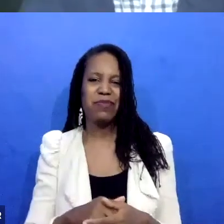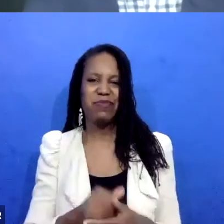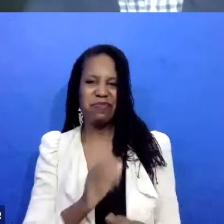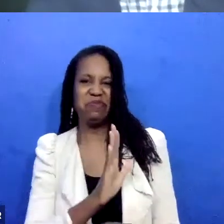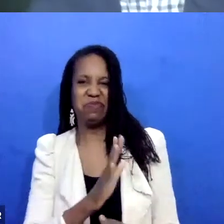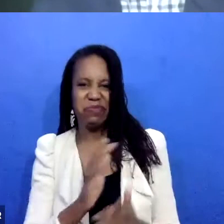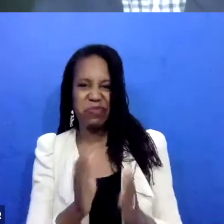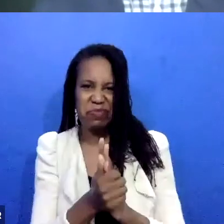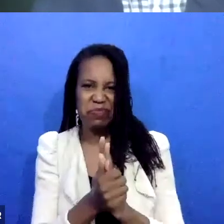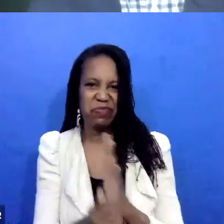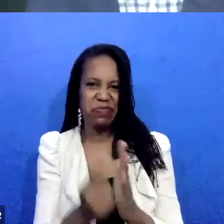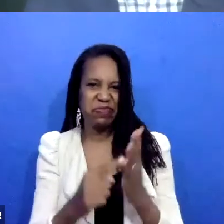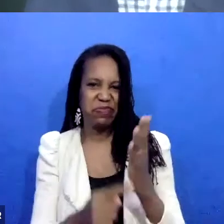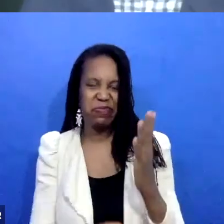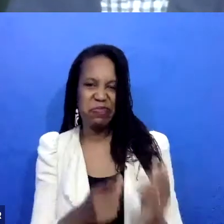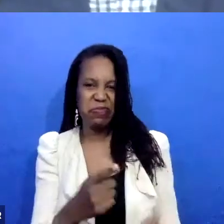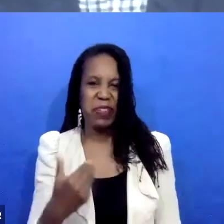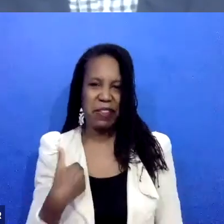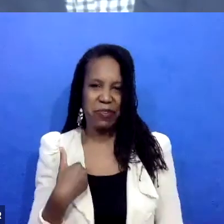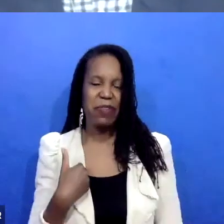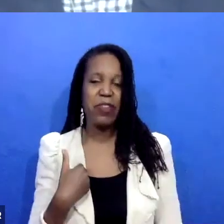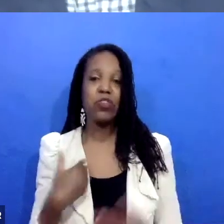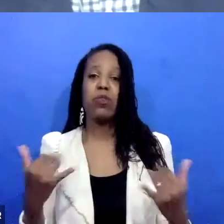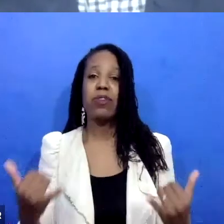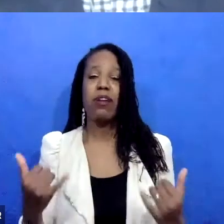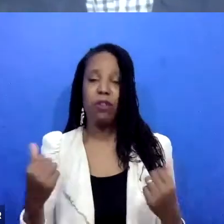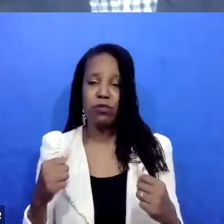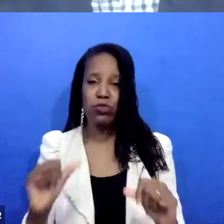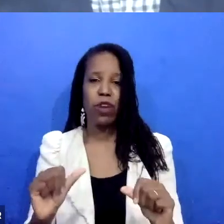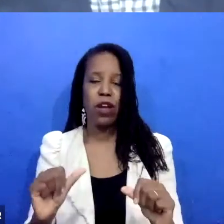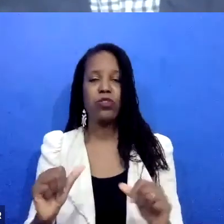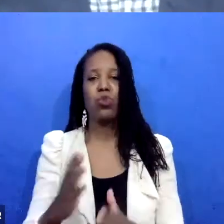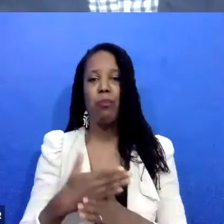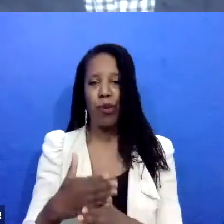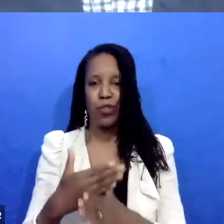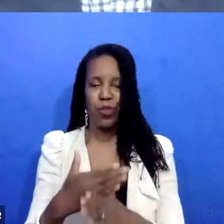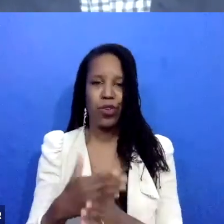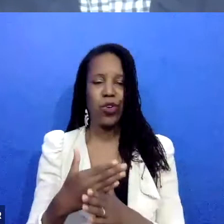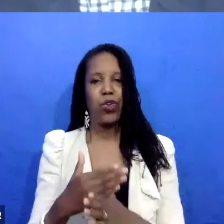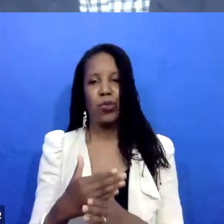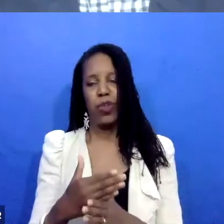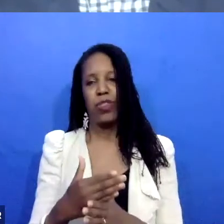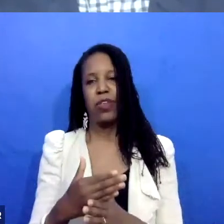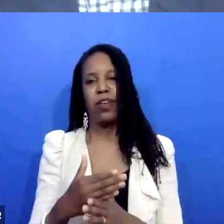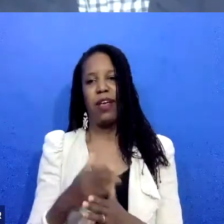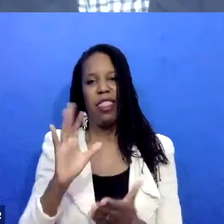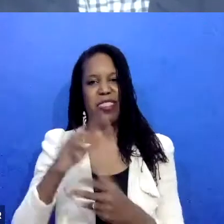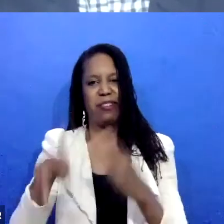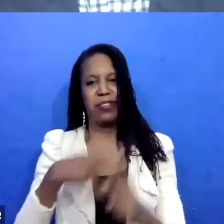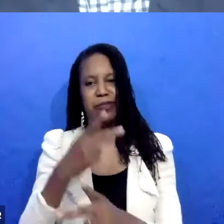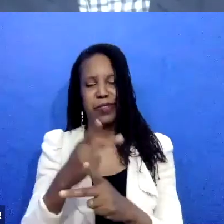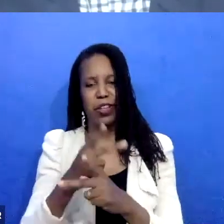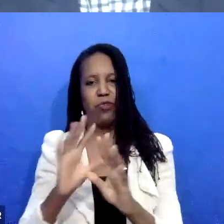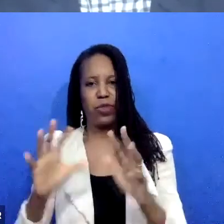organizations. This seems really important in the context of intimate partner and sexual violence. There